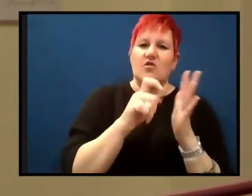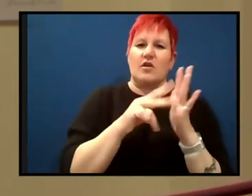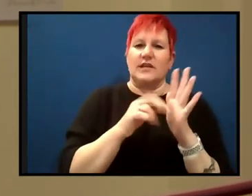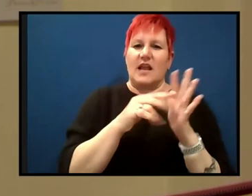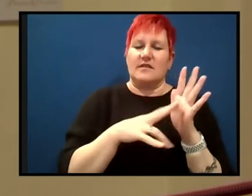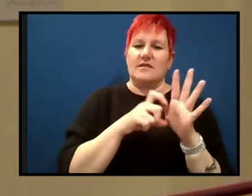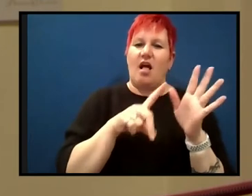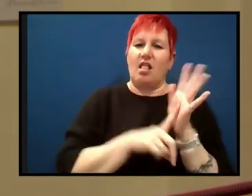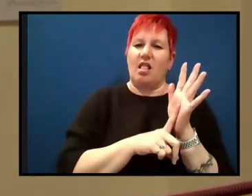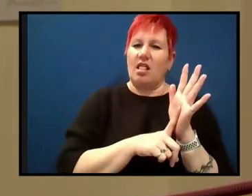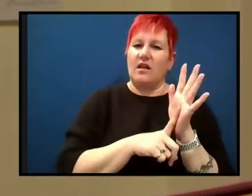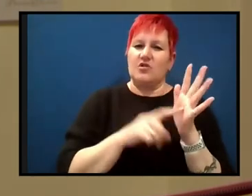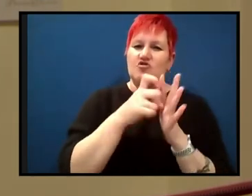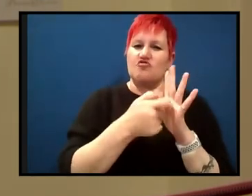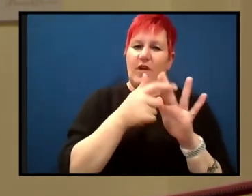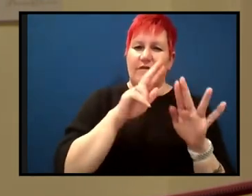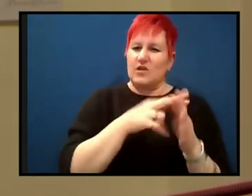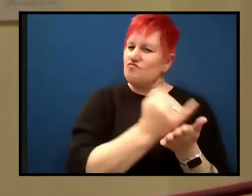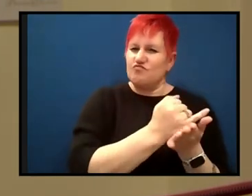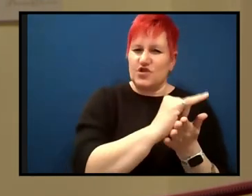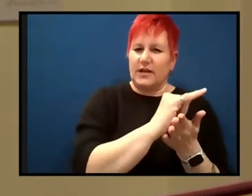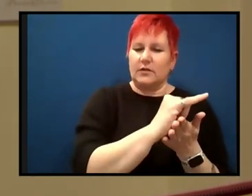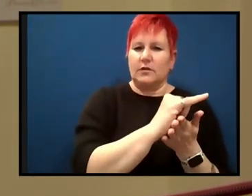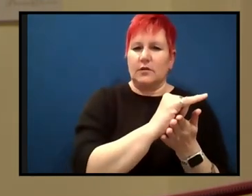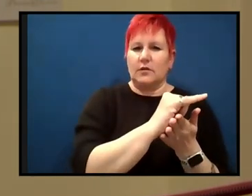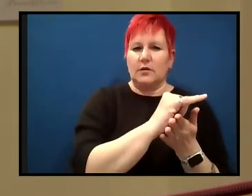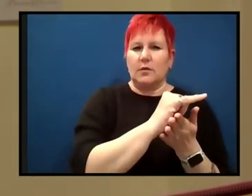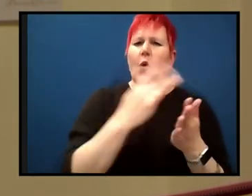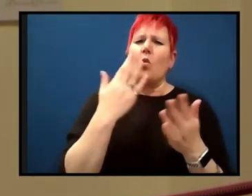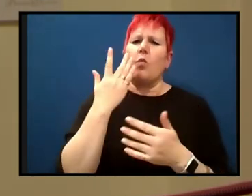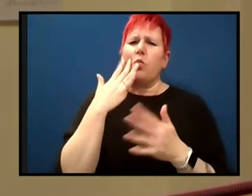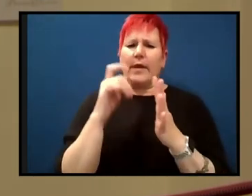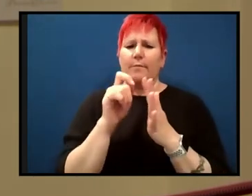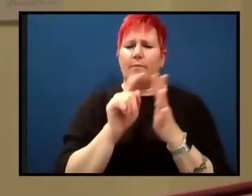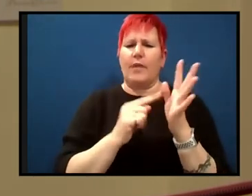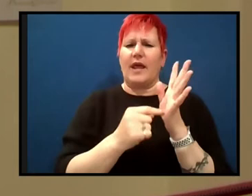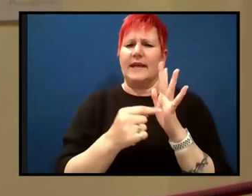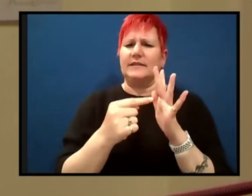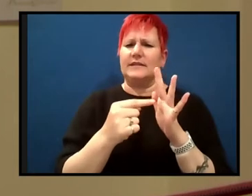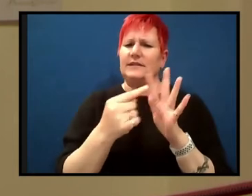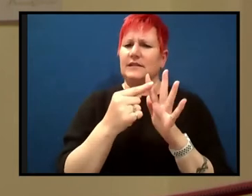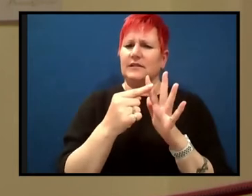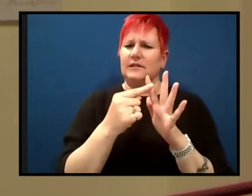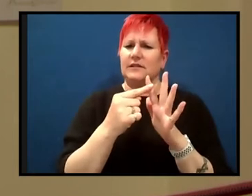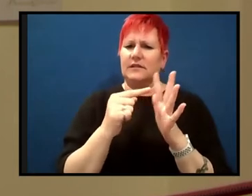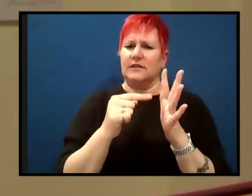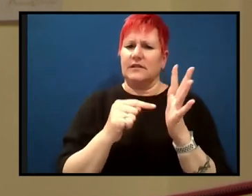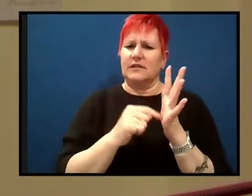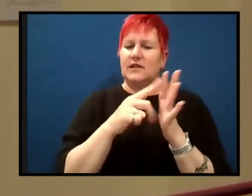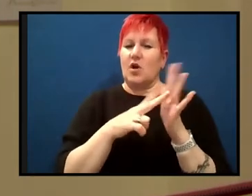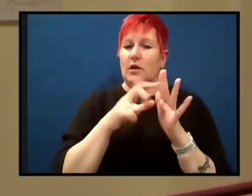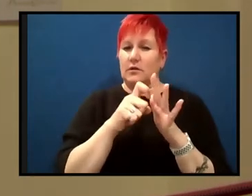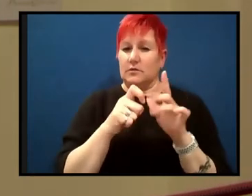tectonics came along that allowed for, explained why you could have continental drift, he